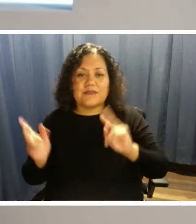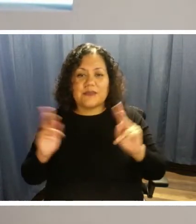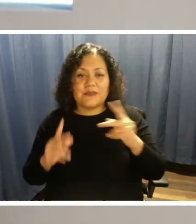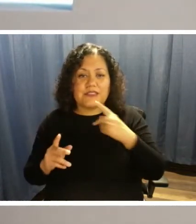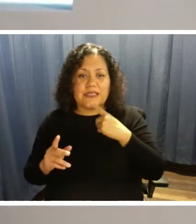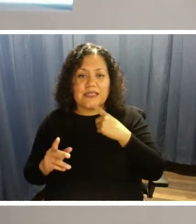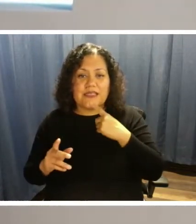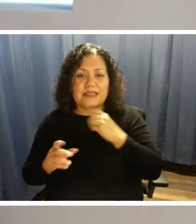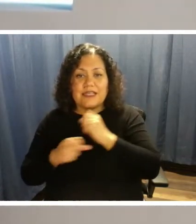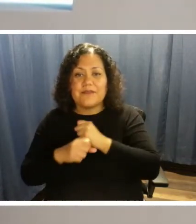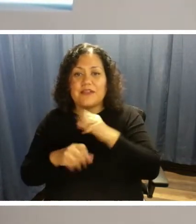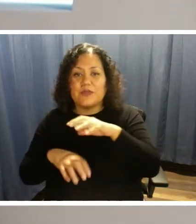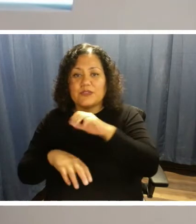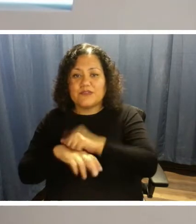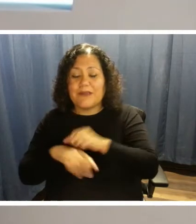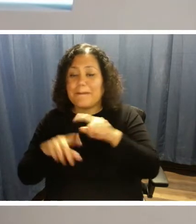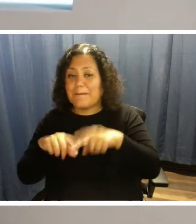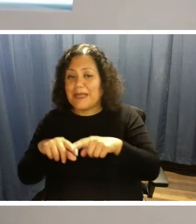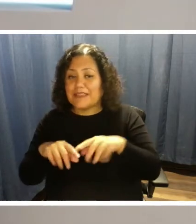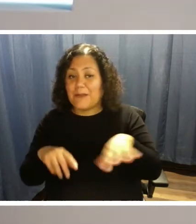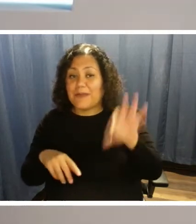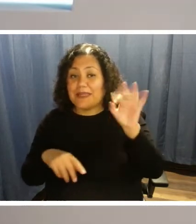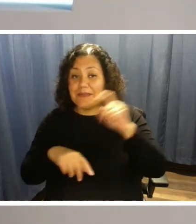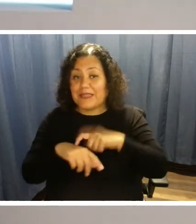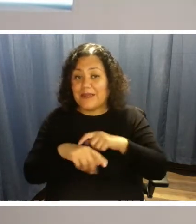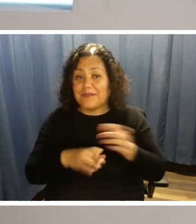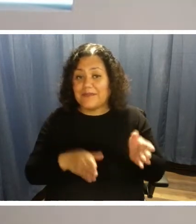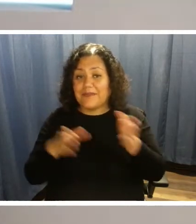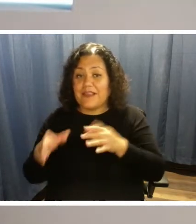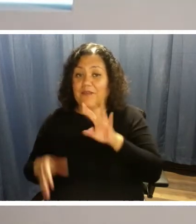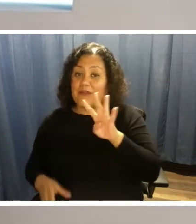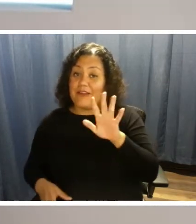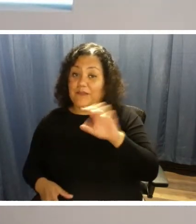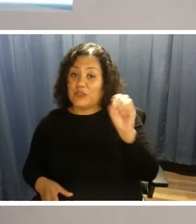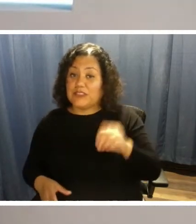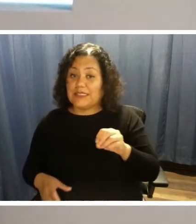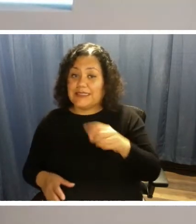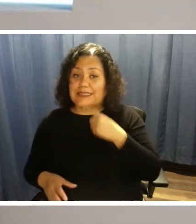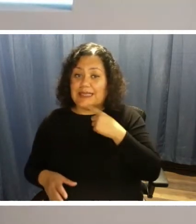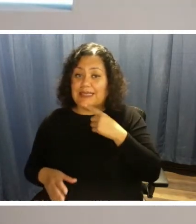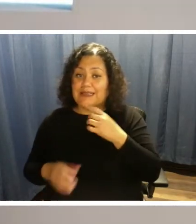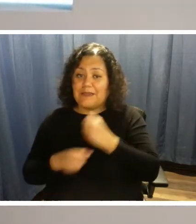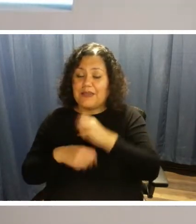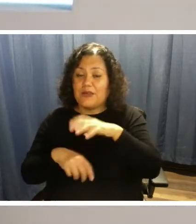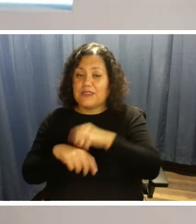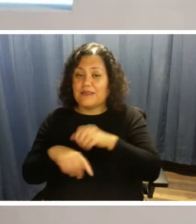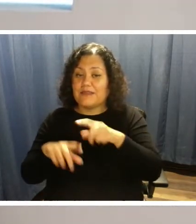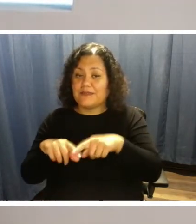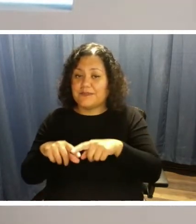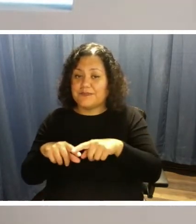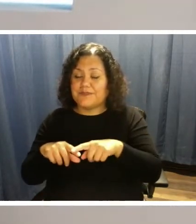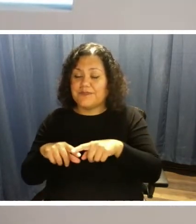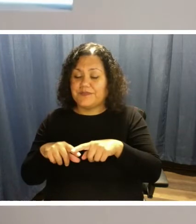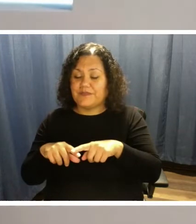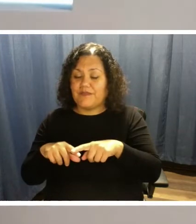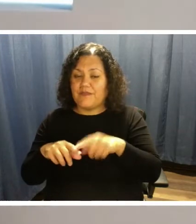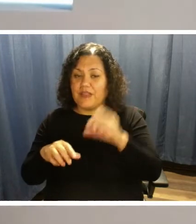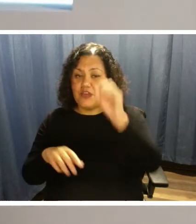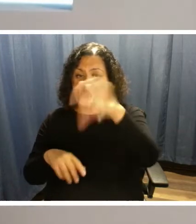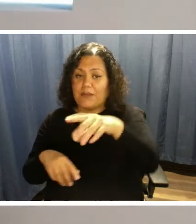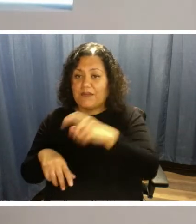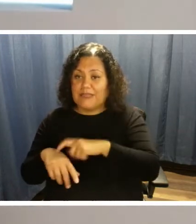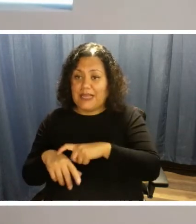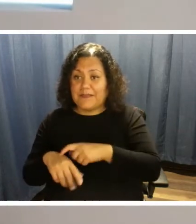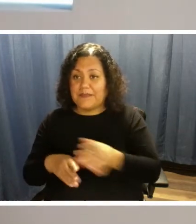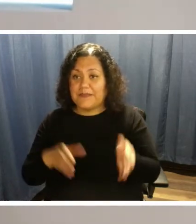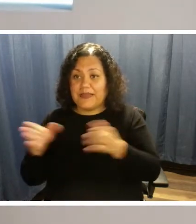make their reservations based on pickup time, 45% say that they make their reservations based on drop-off time, and